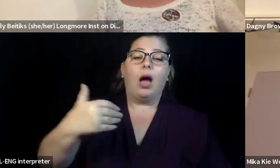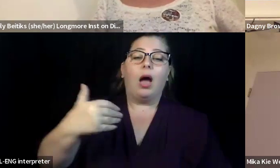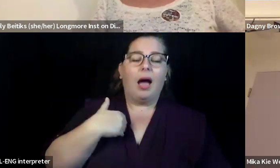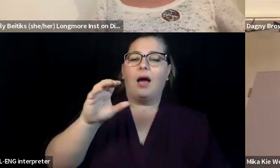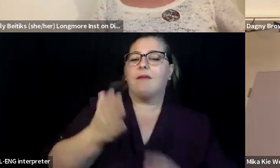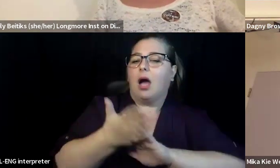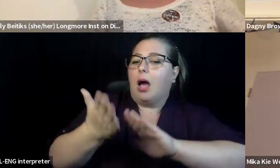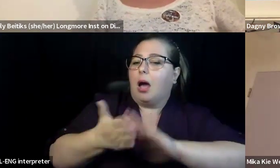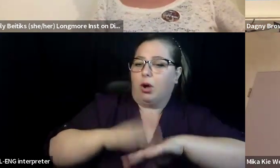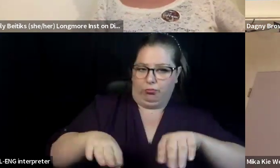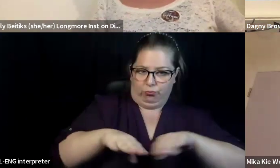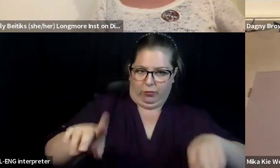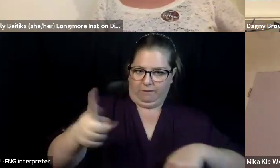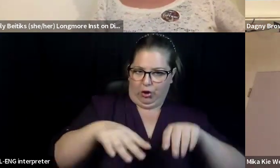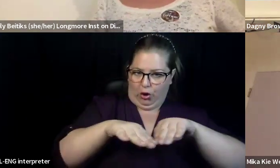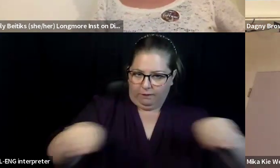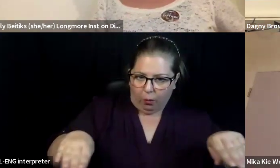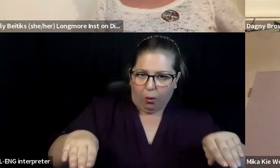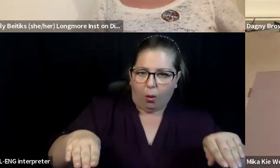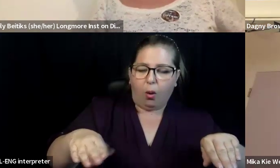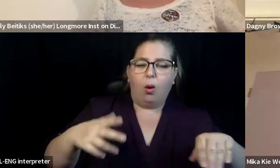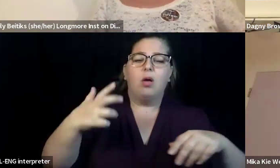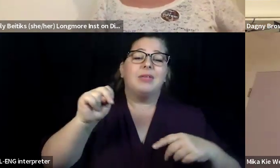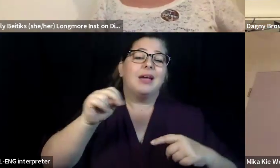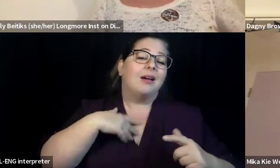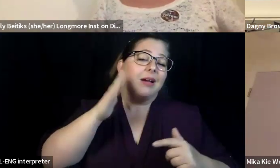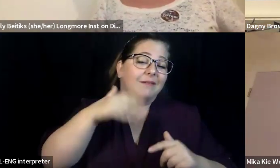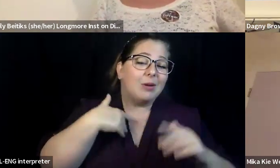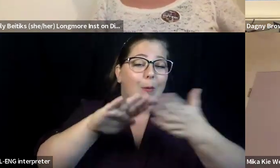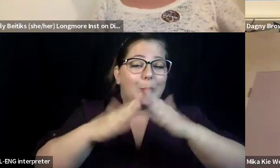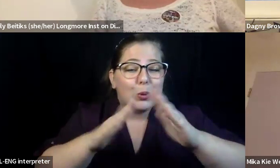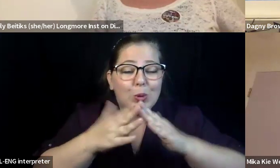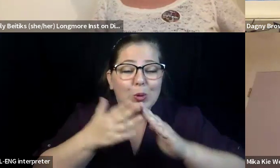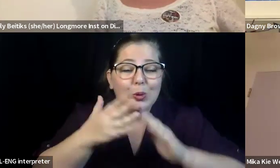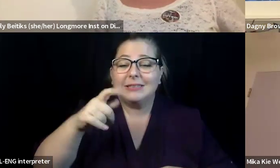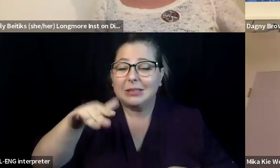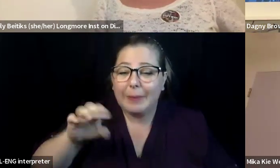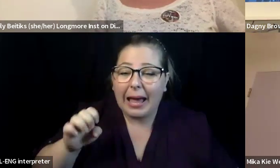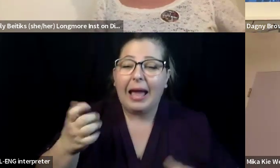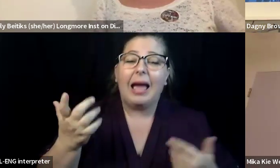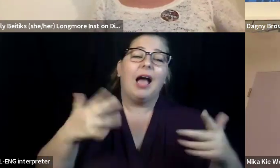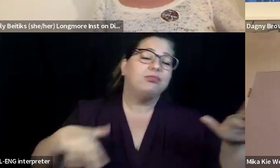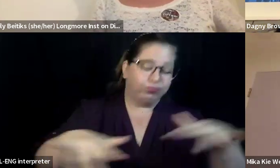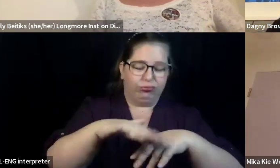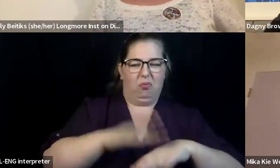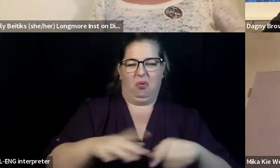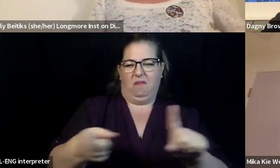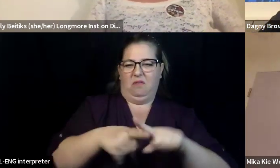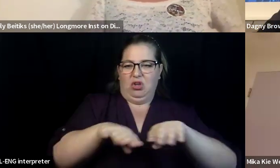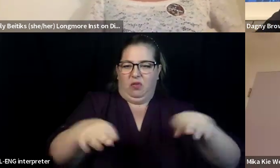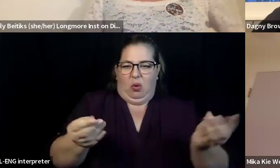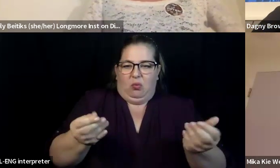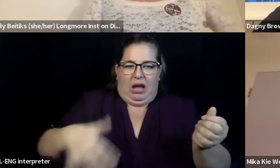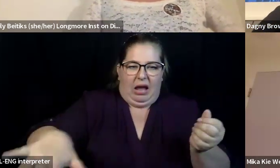us. And there'll be studios and two bedrooms, um, mixed income, I believe from 20% to 80